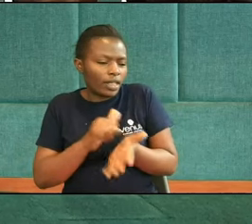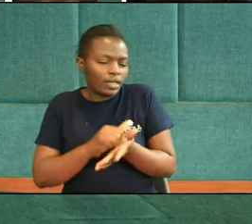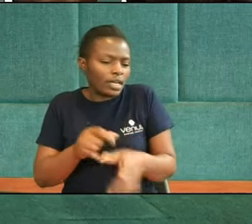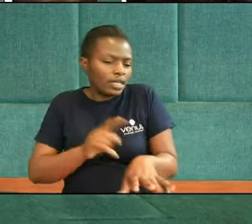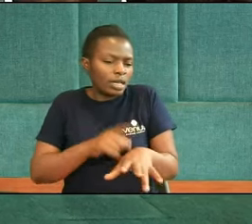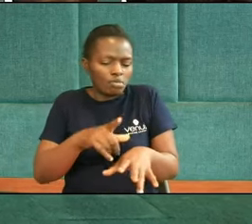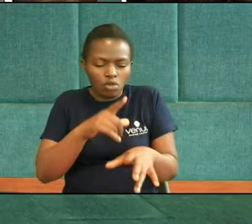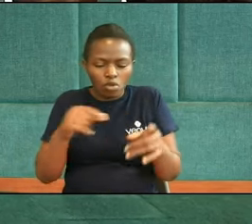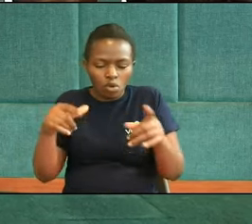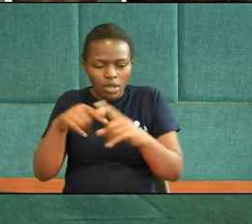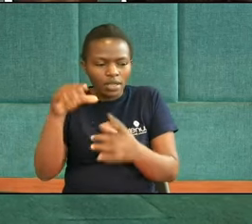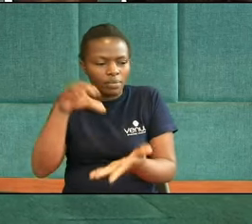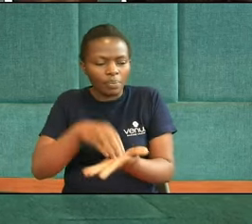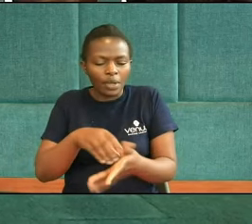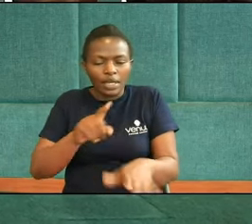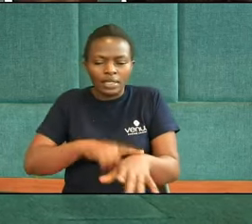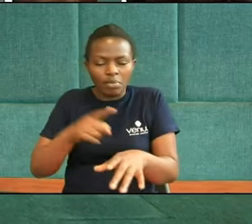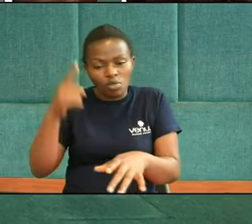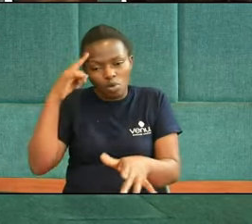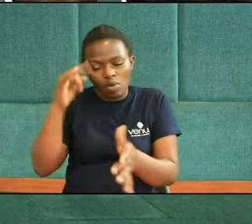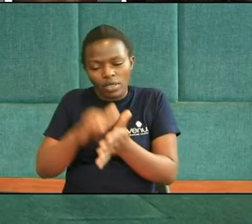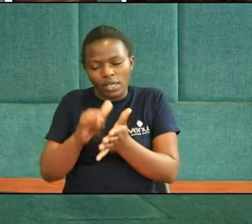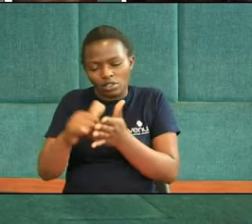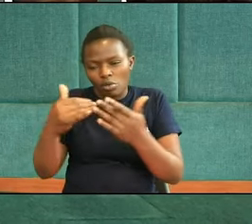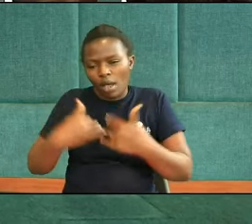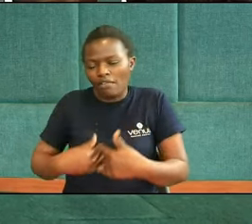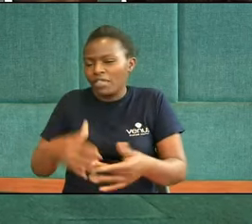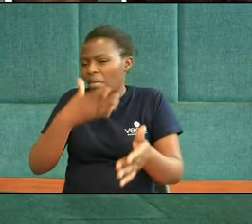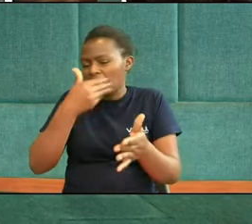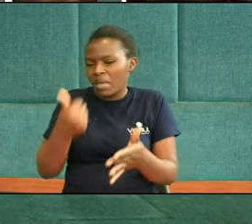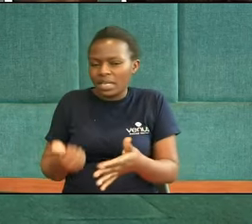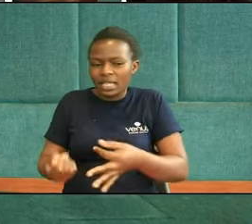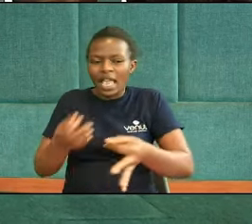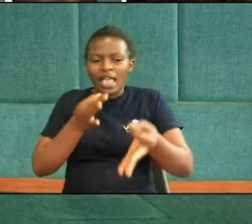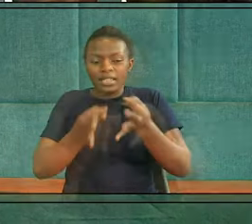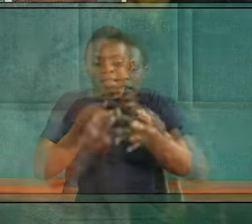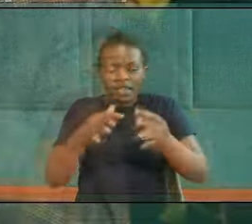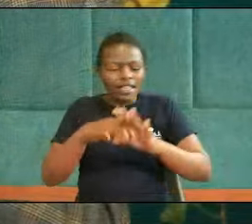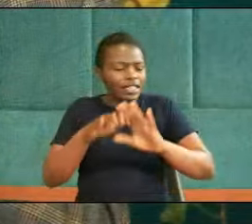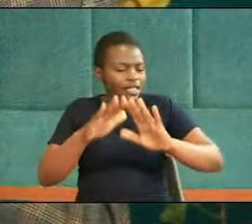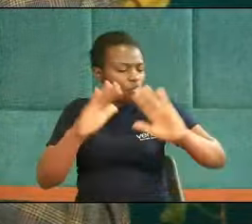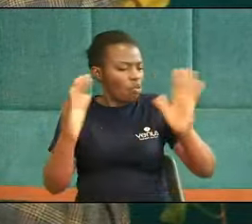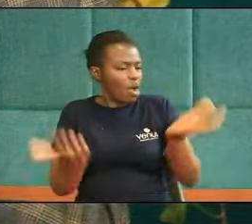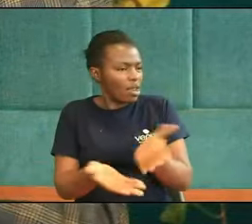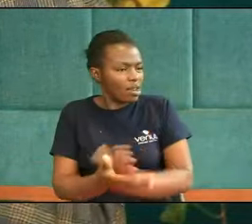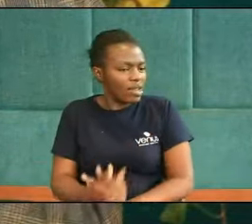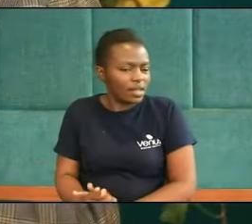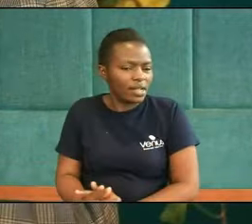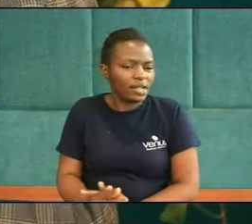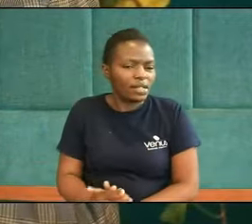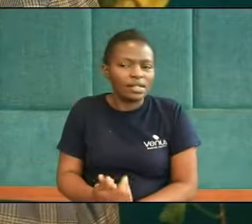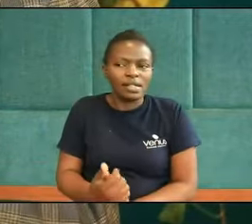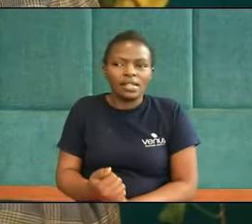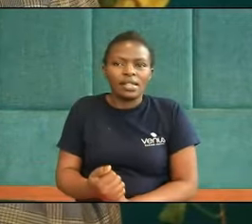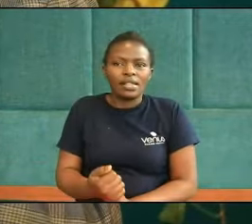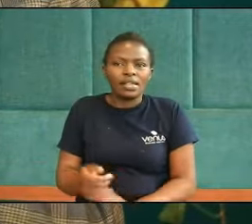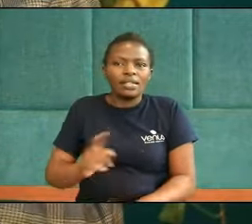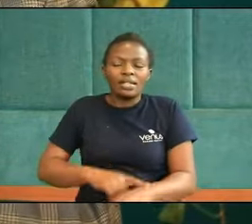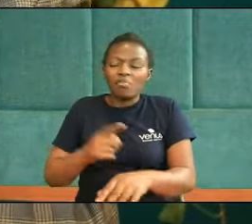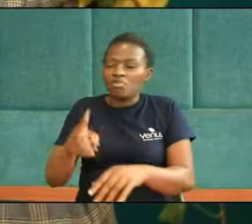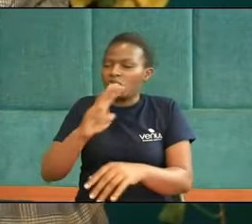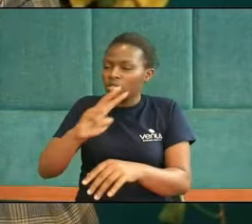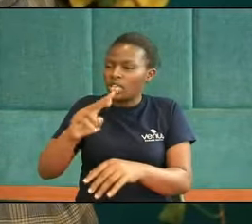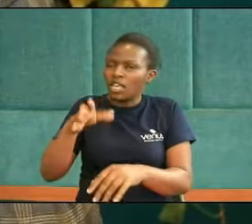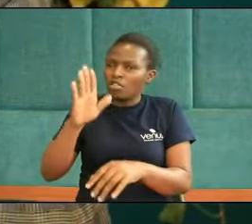The best advocate On your side You know As opposed to The worst You know There was a meme That said You know When you see Your